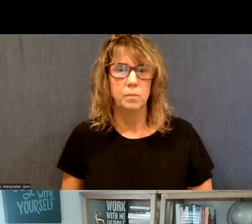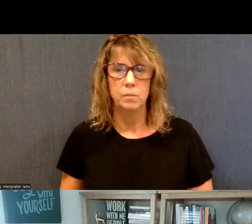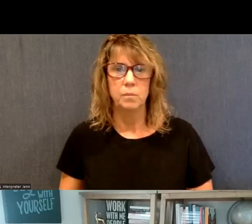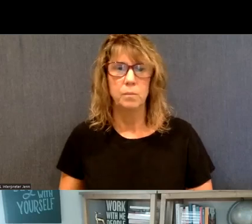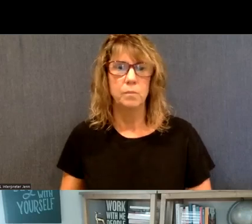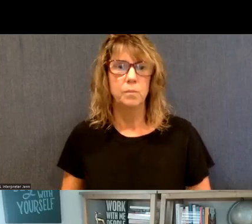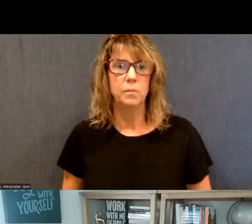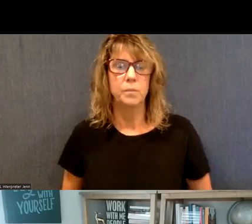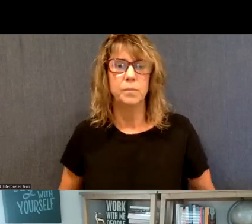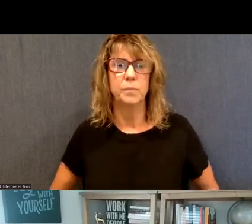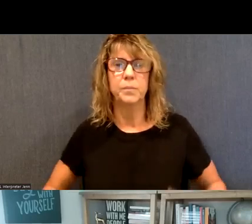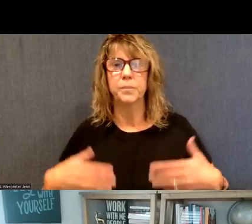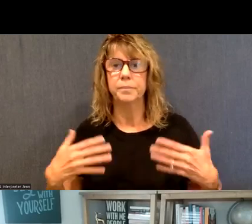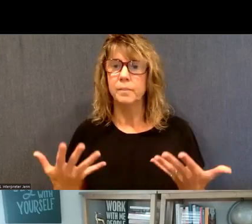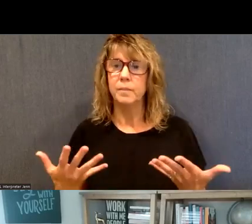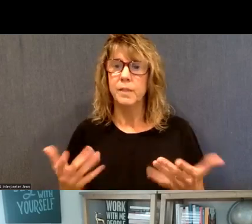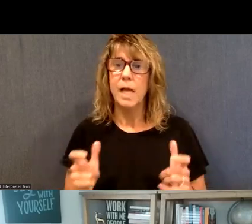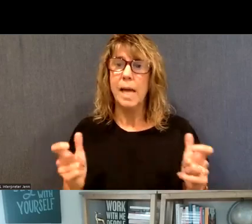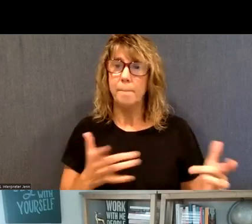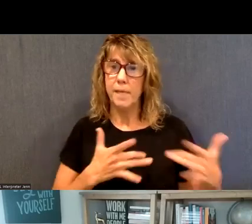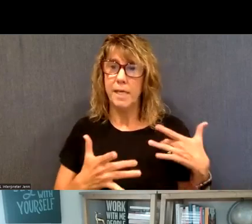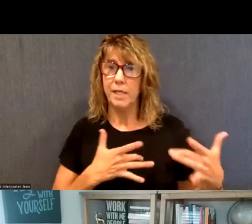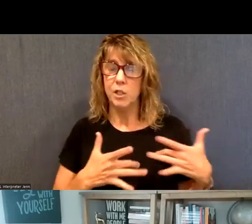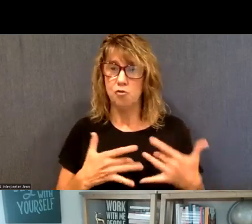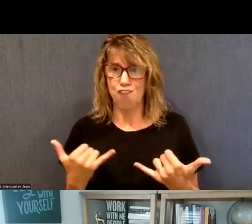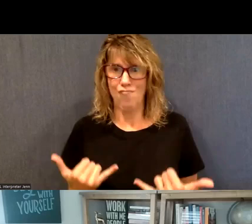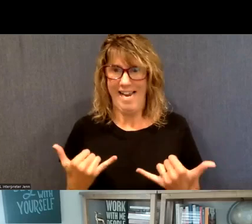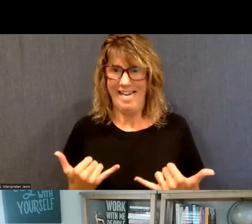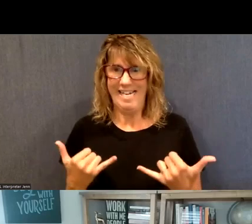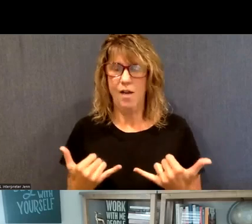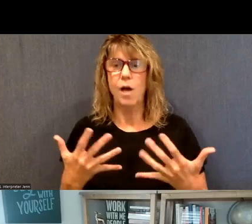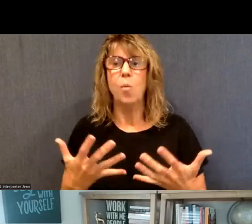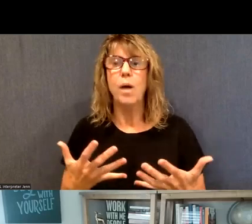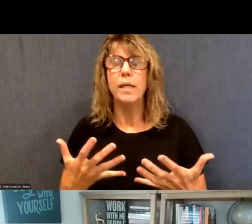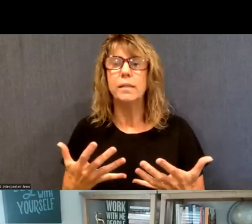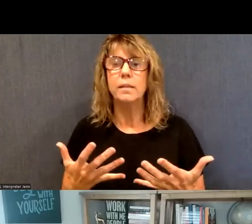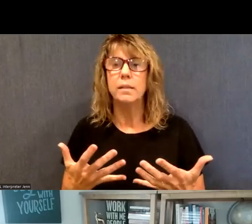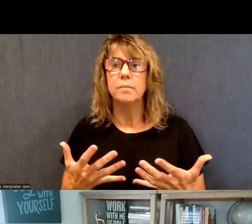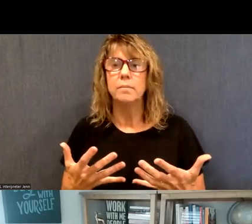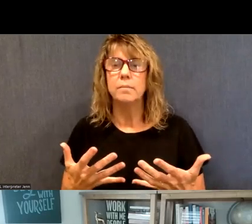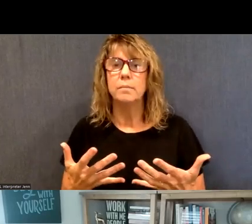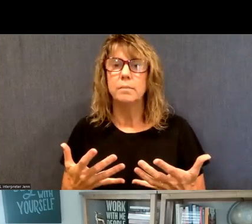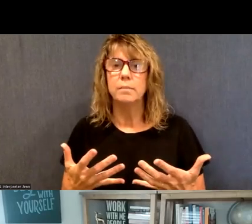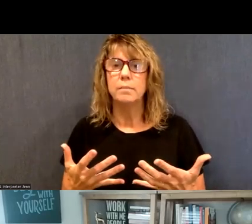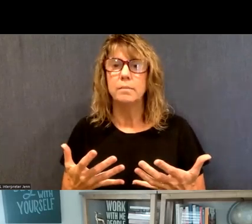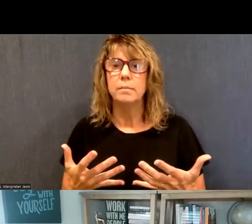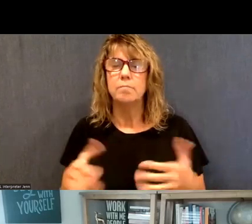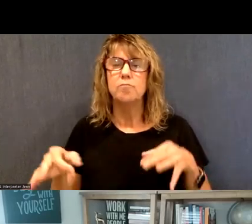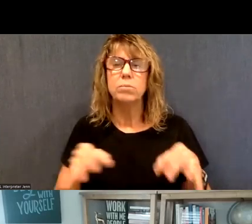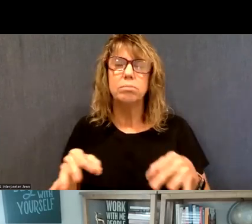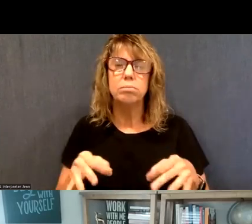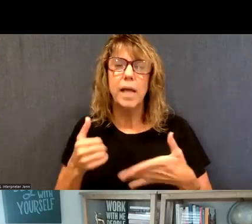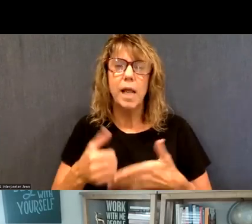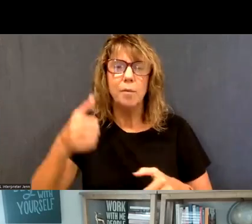Even though it is a, a big concern right now, um, I wanted to make sure that we, um, remember that